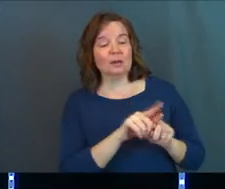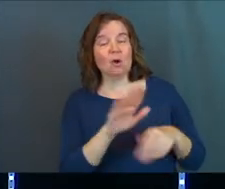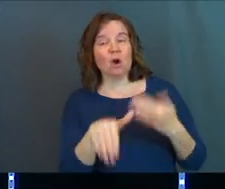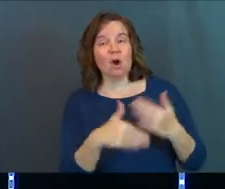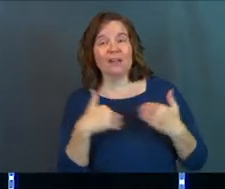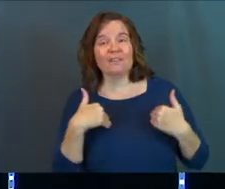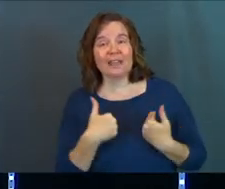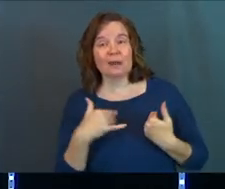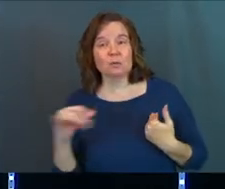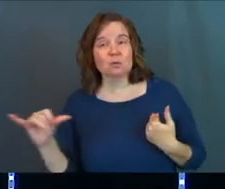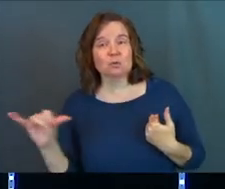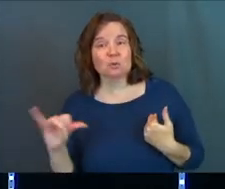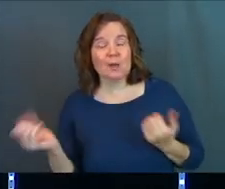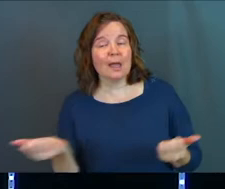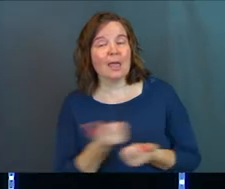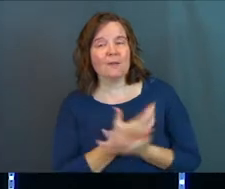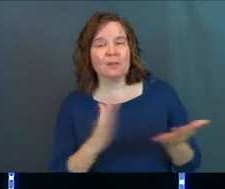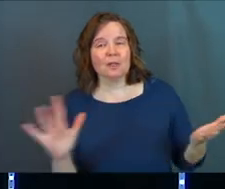all the animals